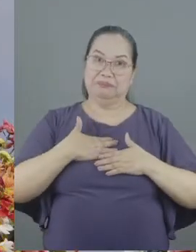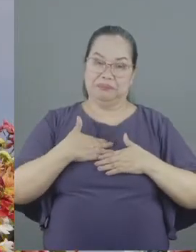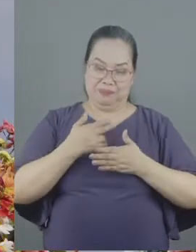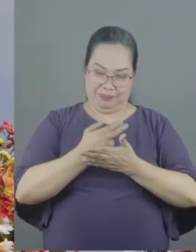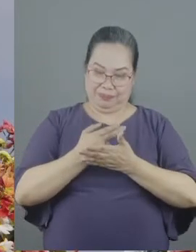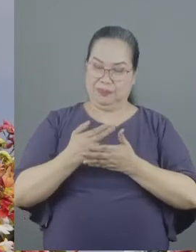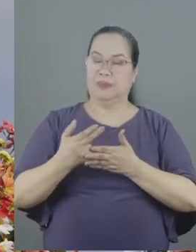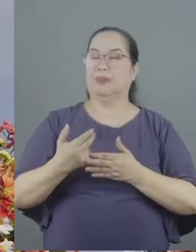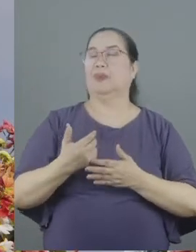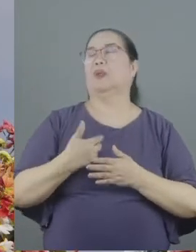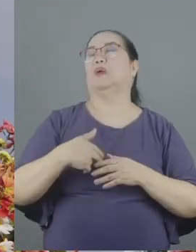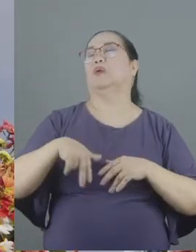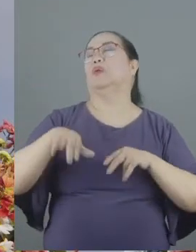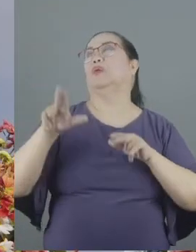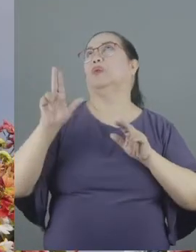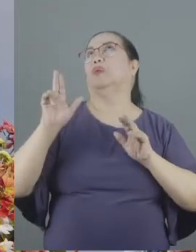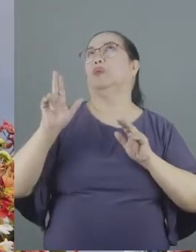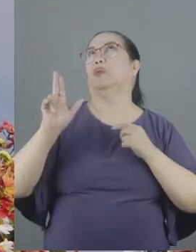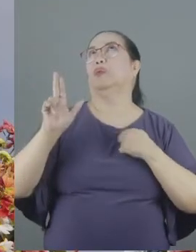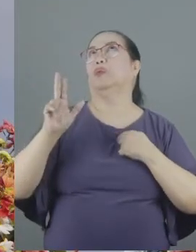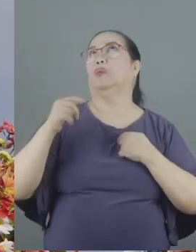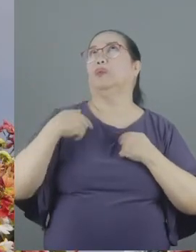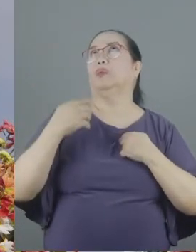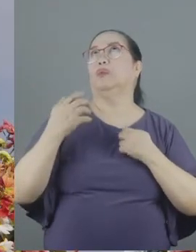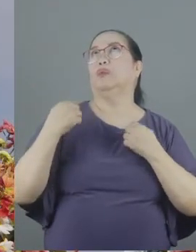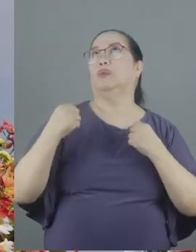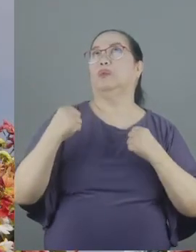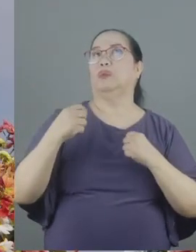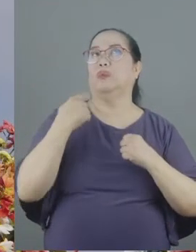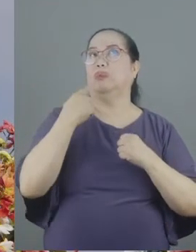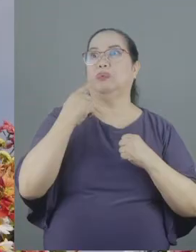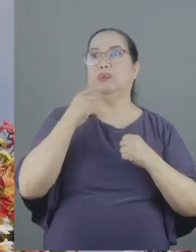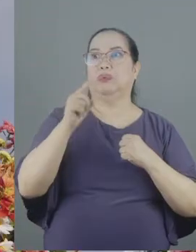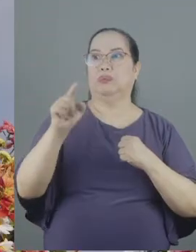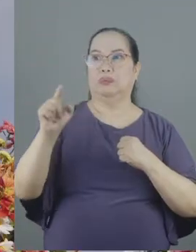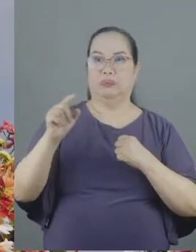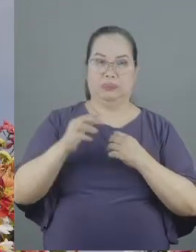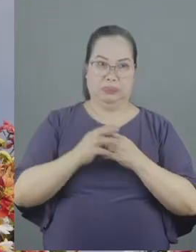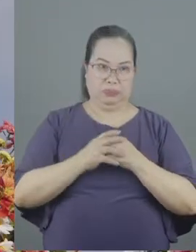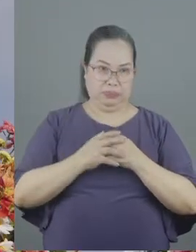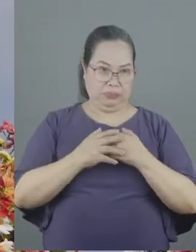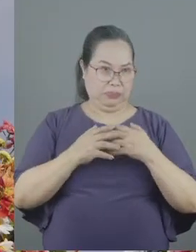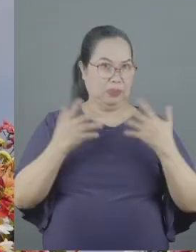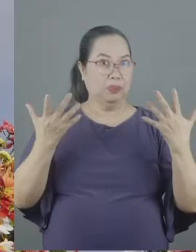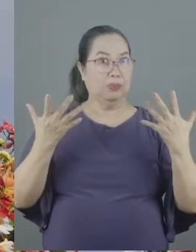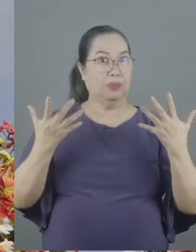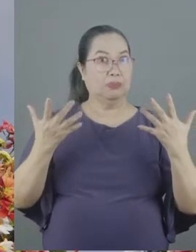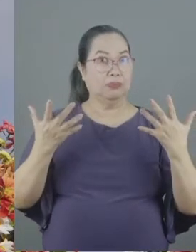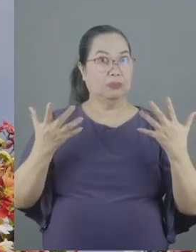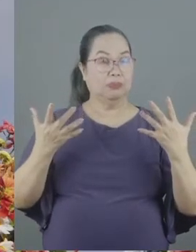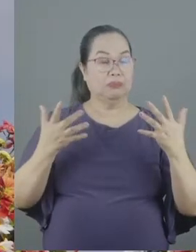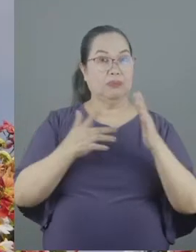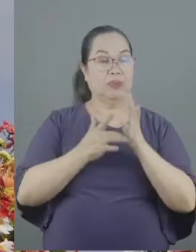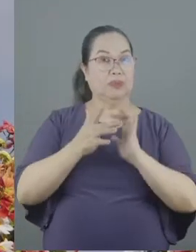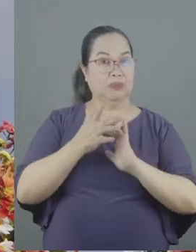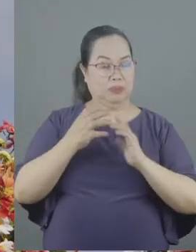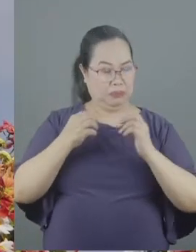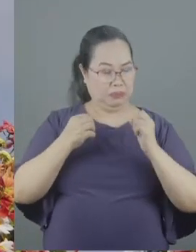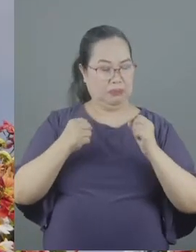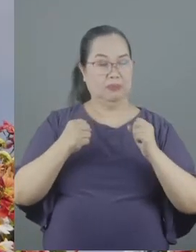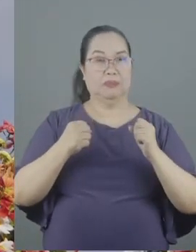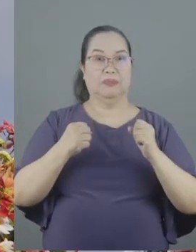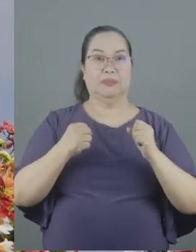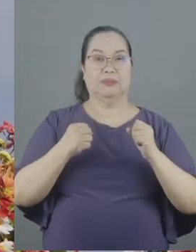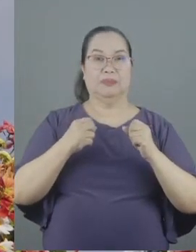huddle no oh we're the strong we're the we're the we're the macho Christians to the